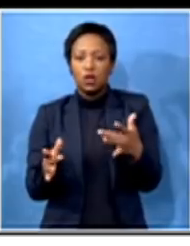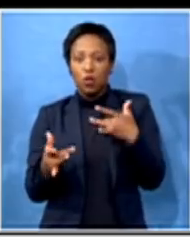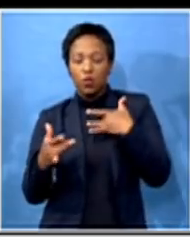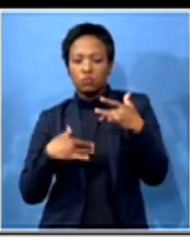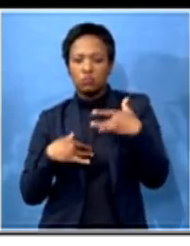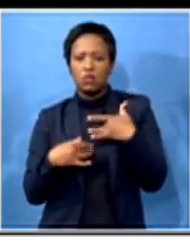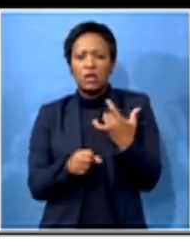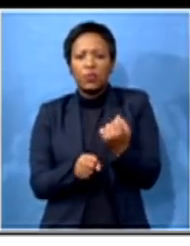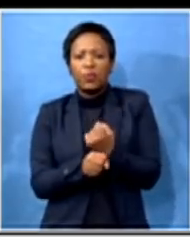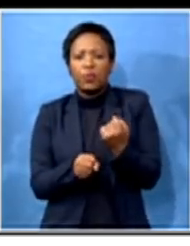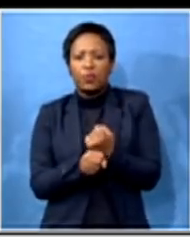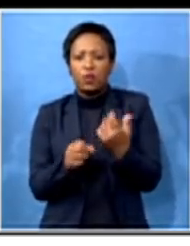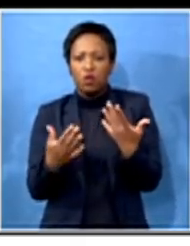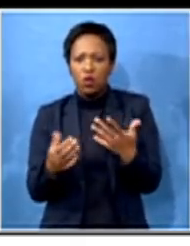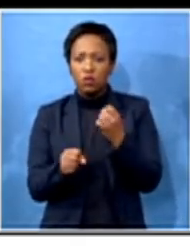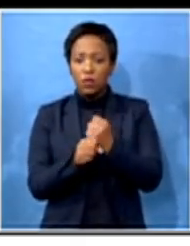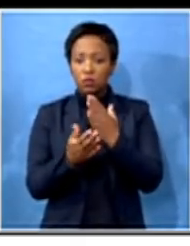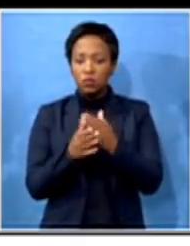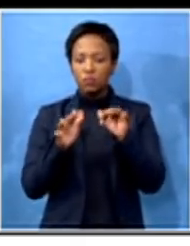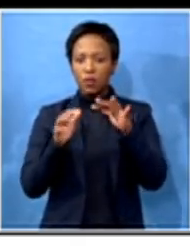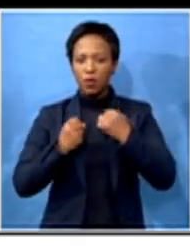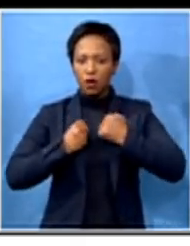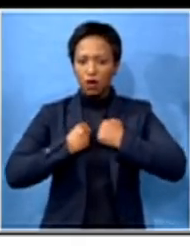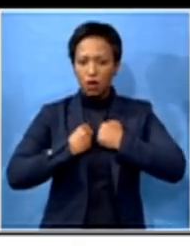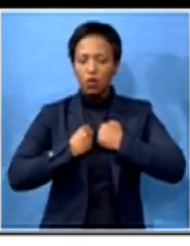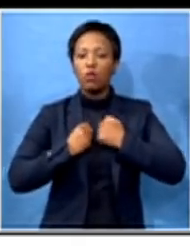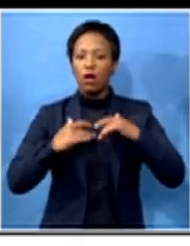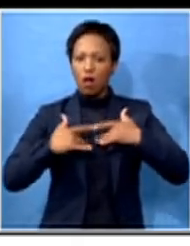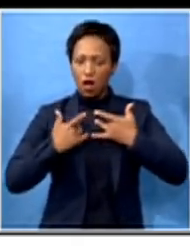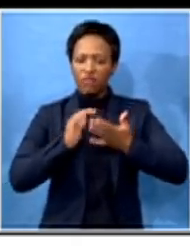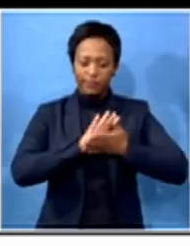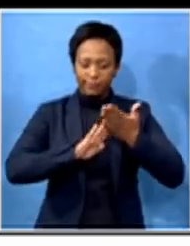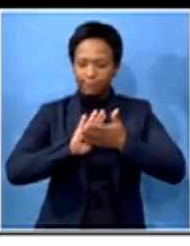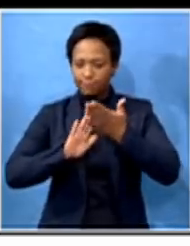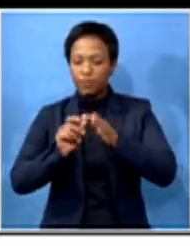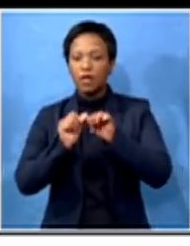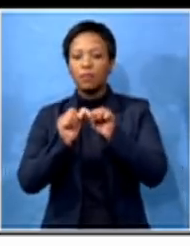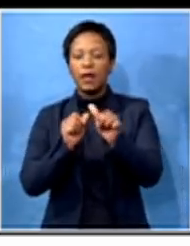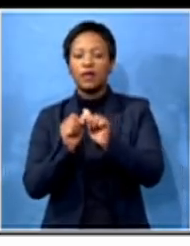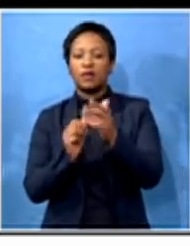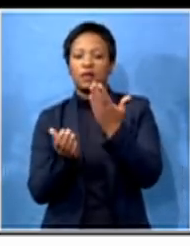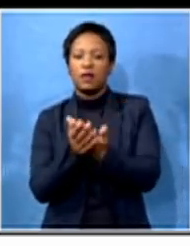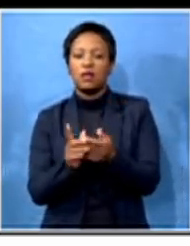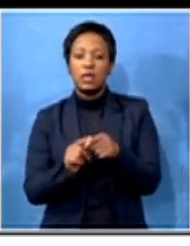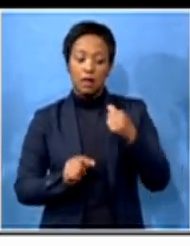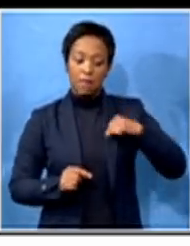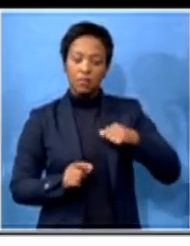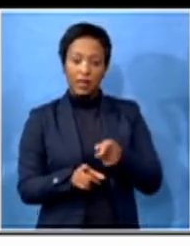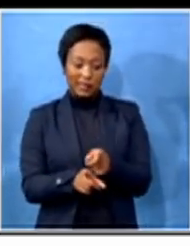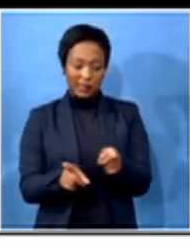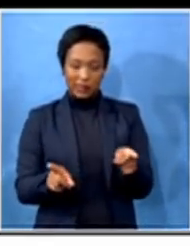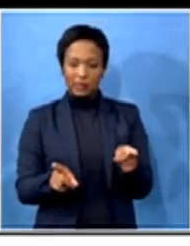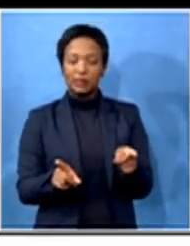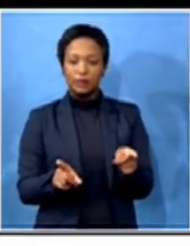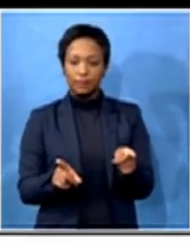efforts of servicing our people, making their lives better, than our municipalities being entangled